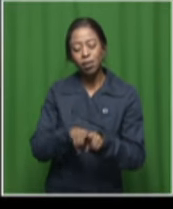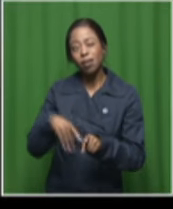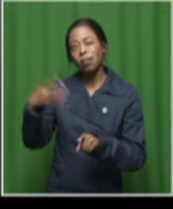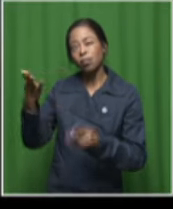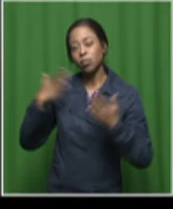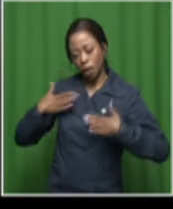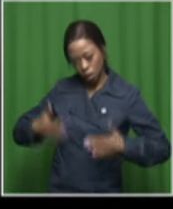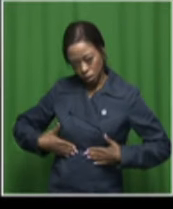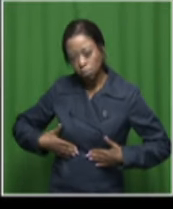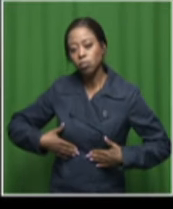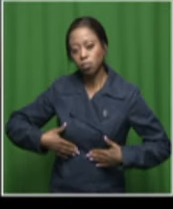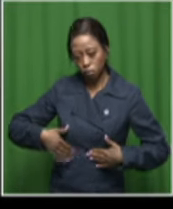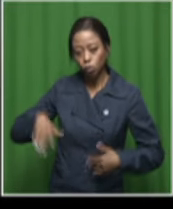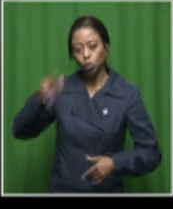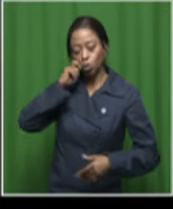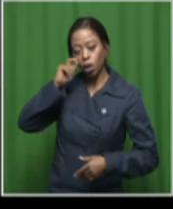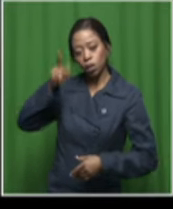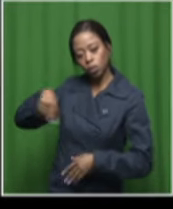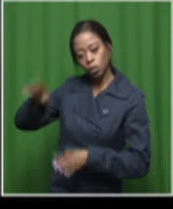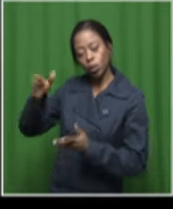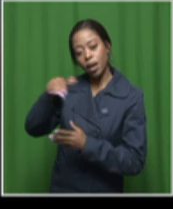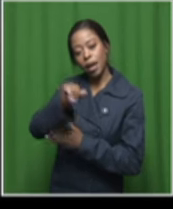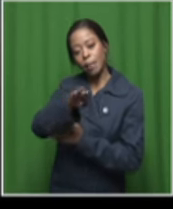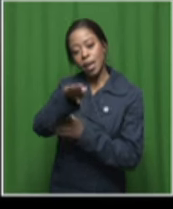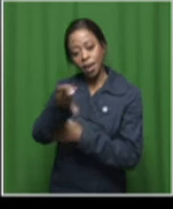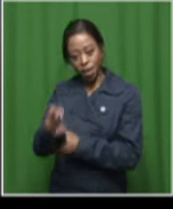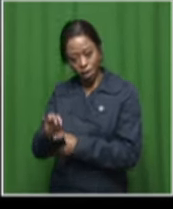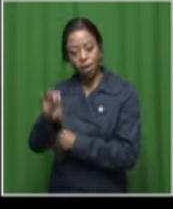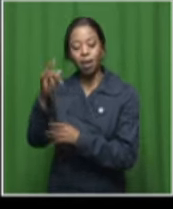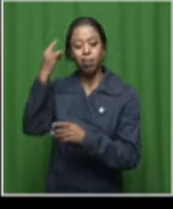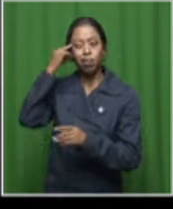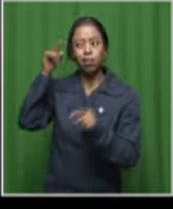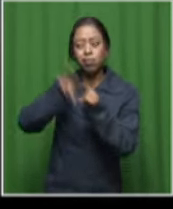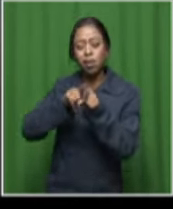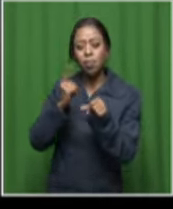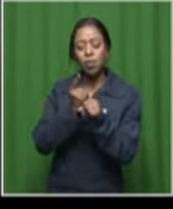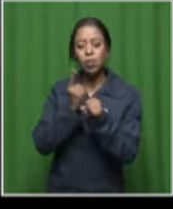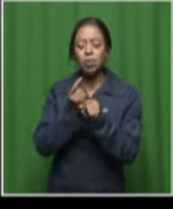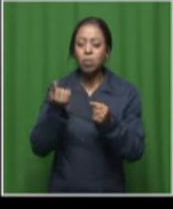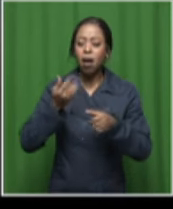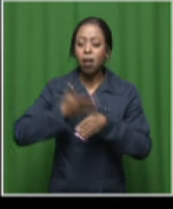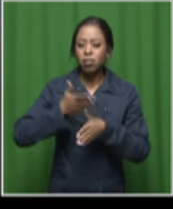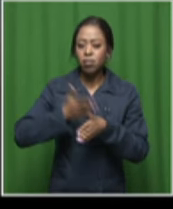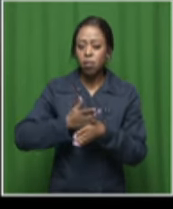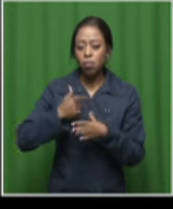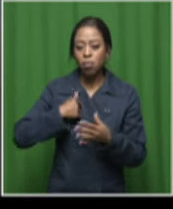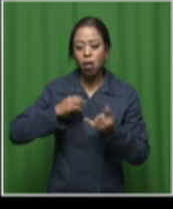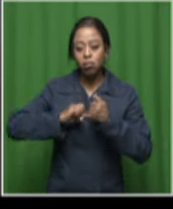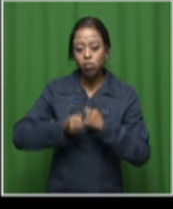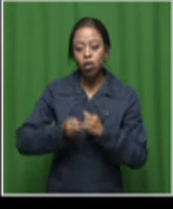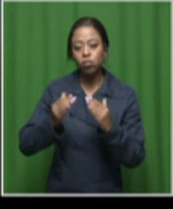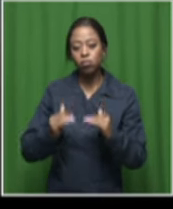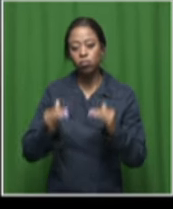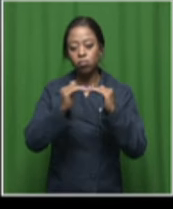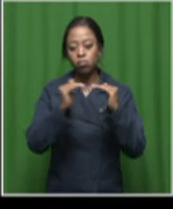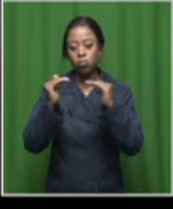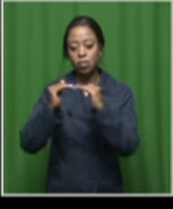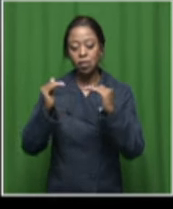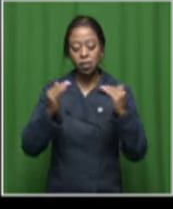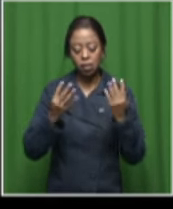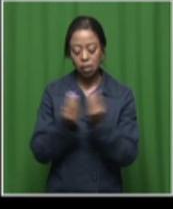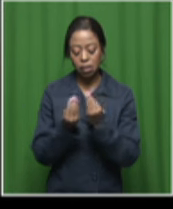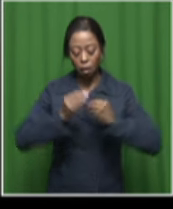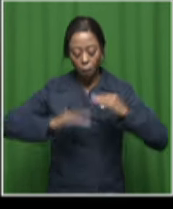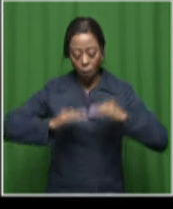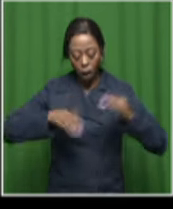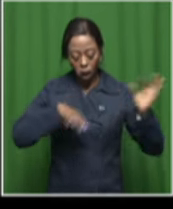Sunday in Twine at ABE. I think with my career, I'm really trying to level up things, especially in terms